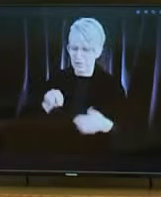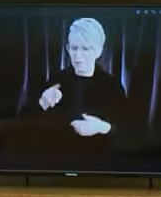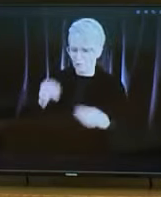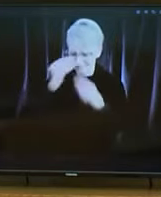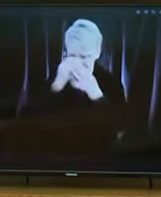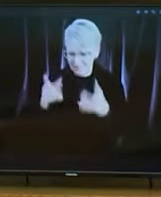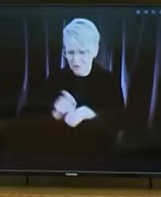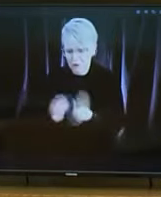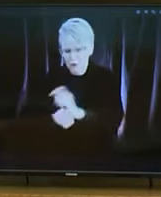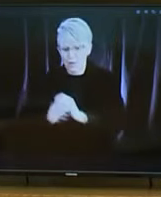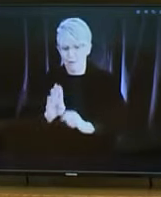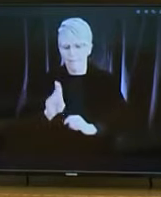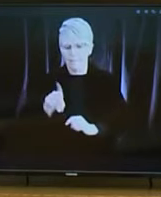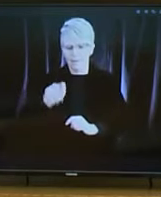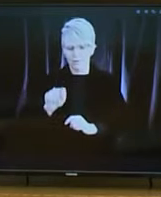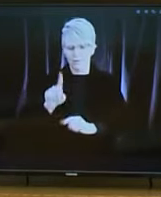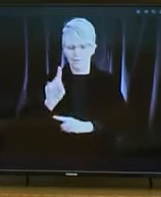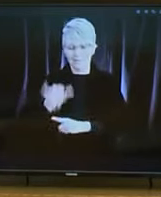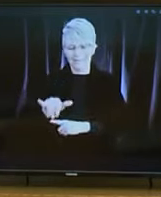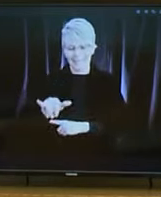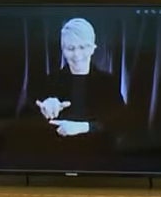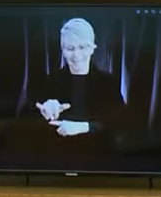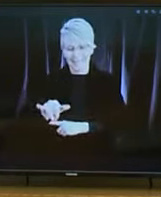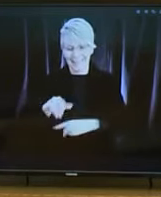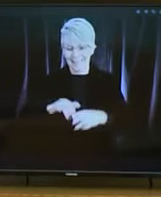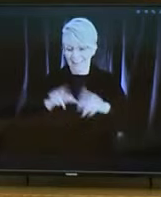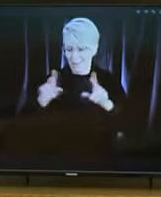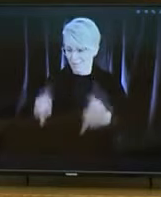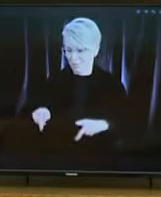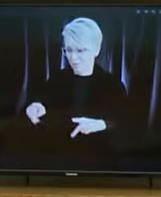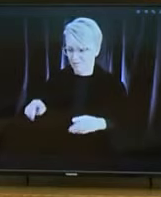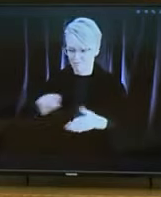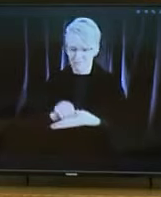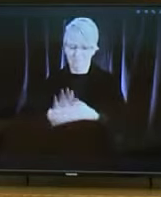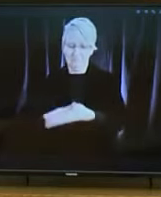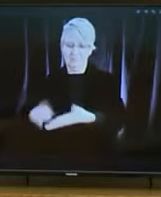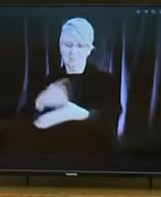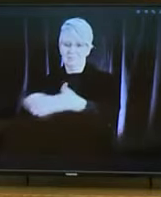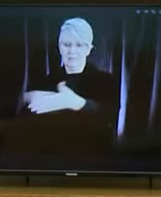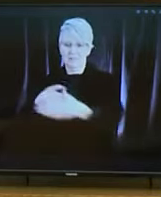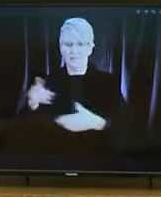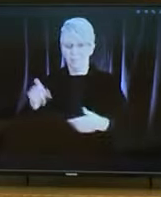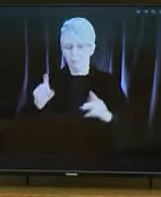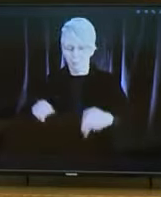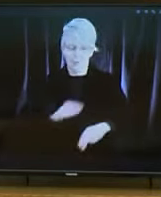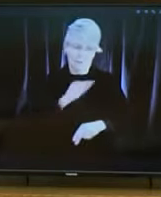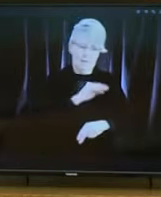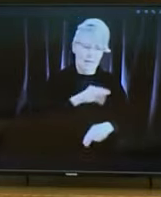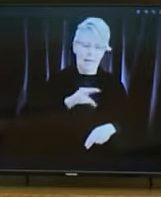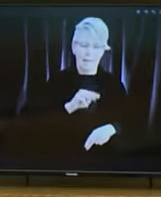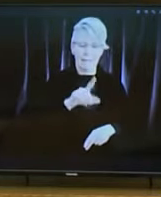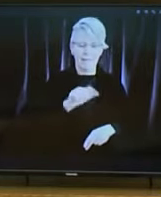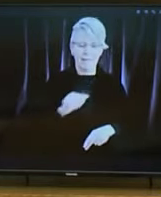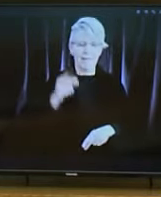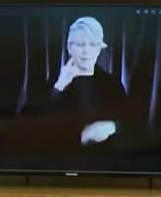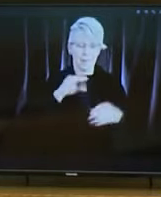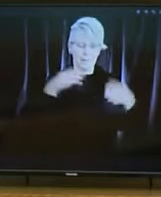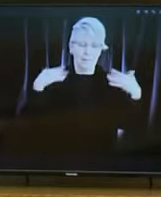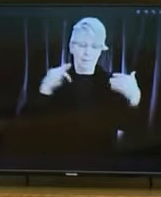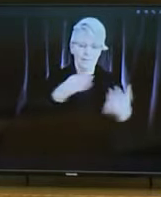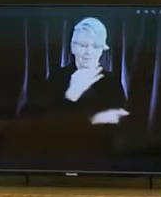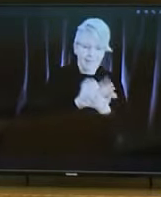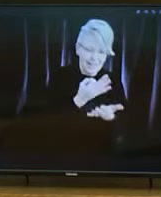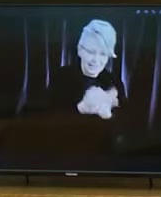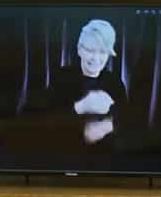the budget day and the critic could have just as easily reached out to the MLA for Humboldt who happens to be the Minister of Finance who also happens to be